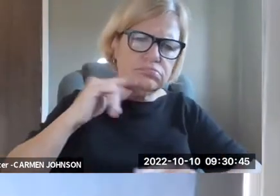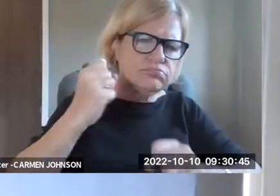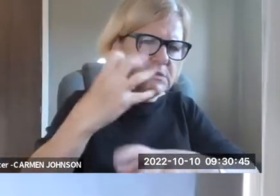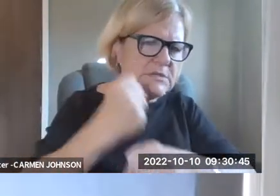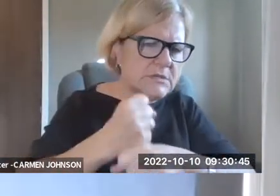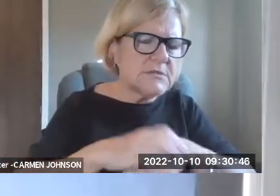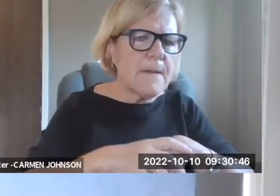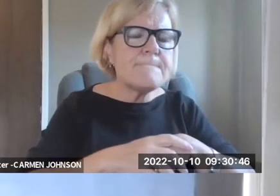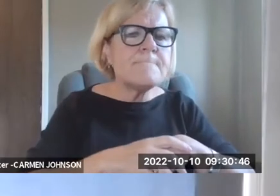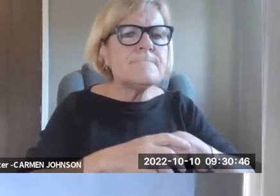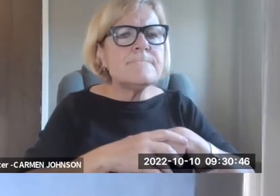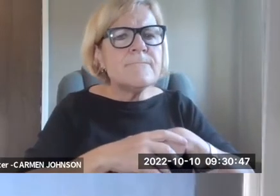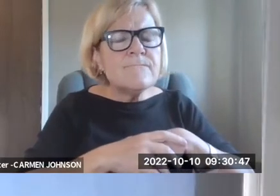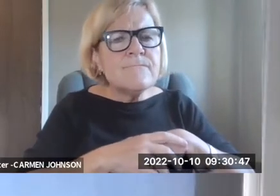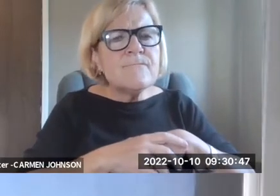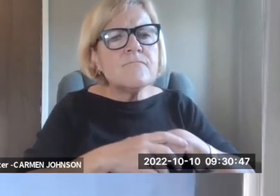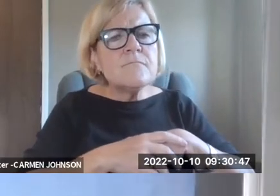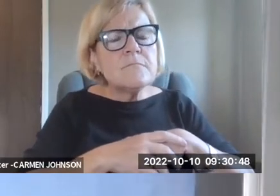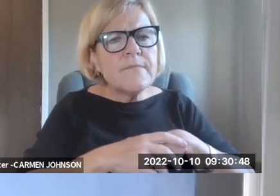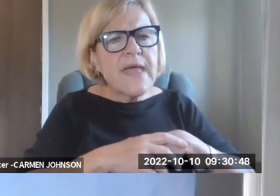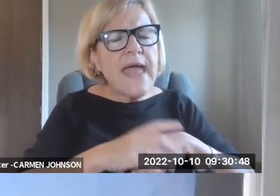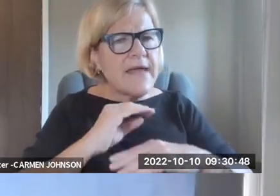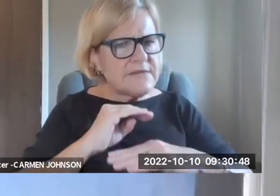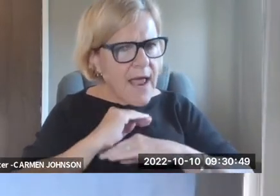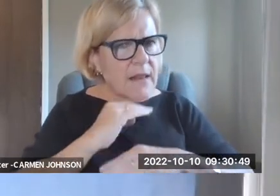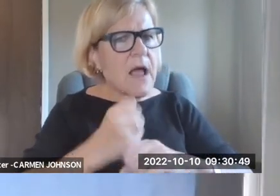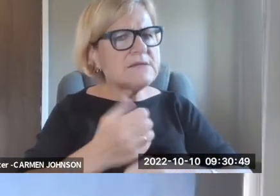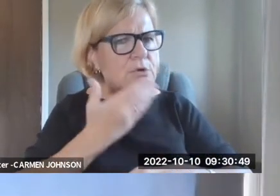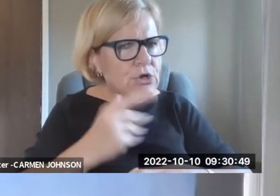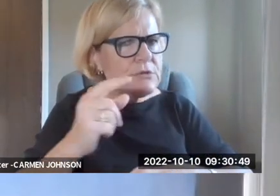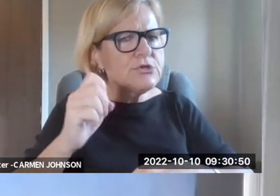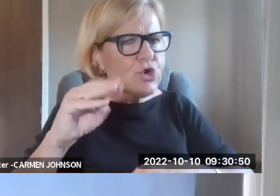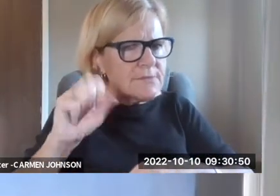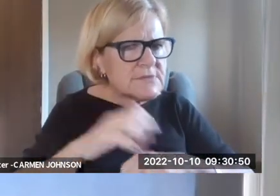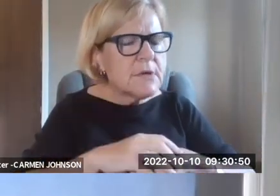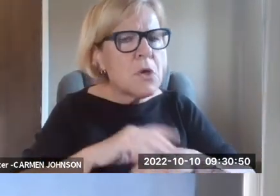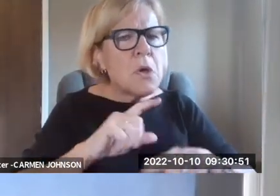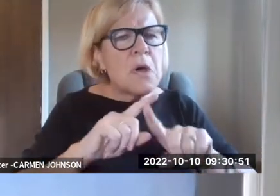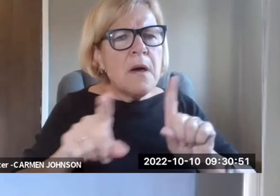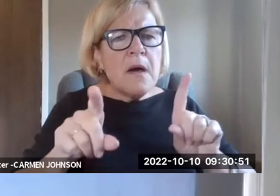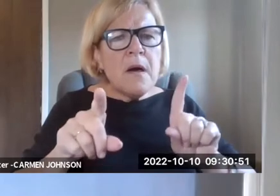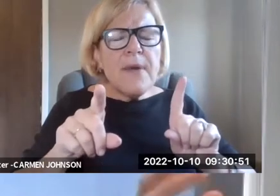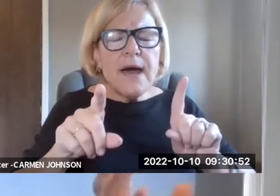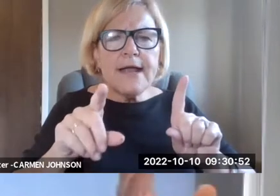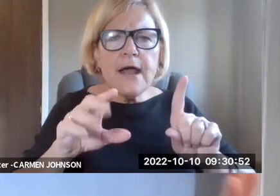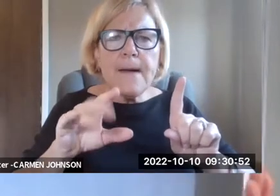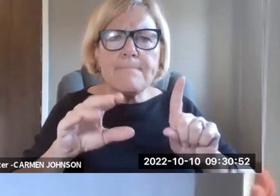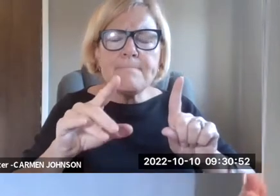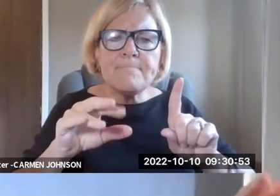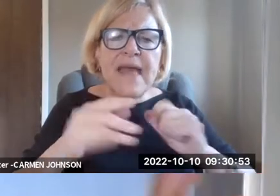are a lot of amazing settlements. People have been doing these cases, you know, heroically for years, um, and